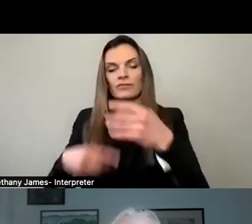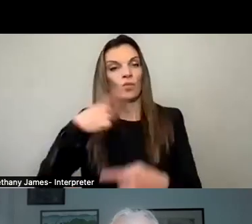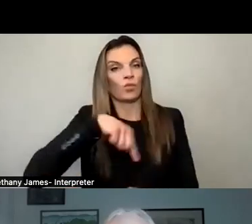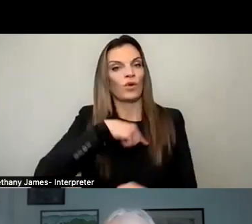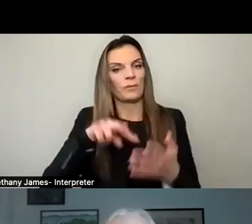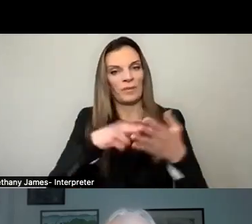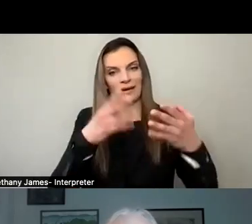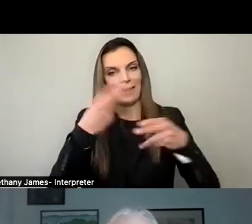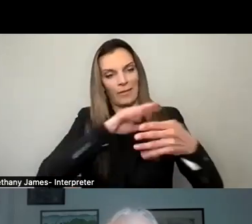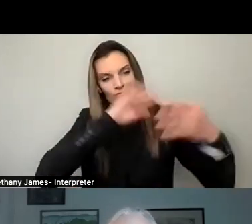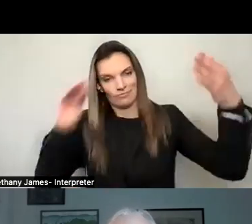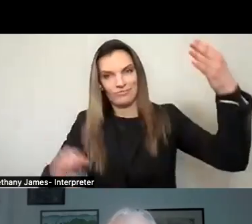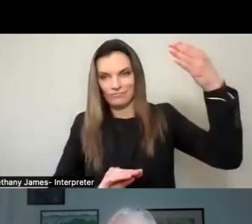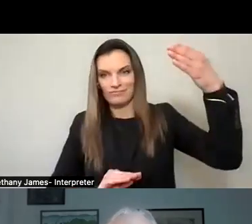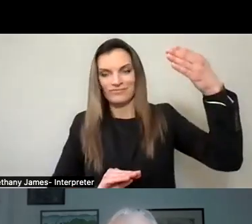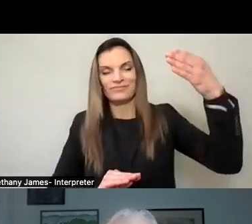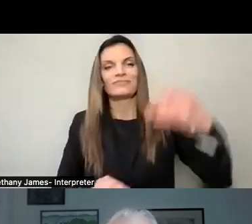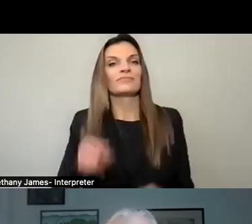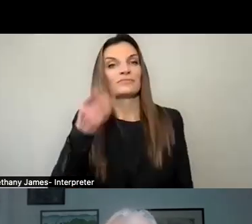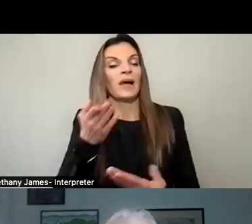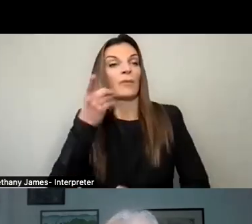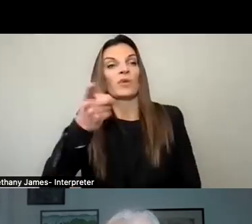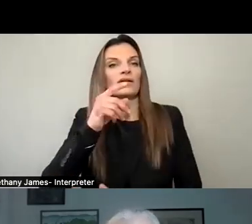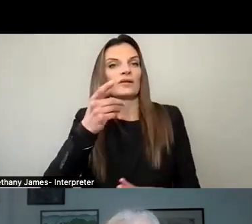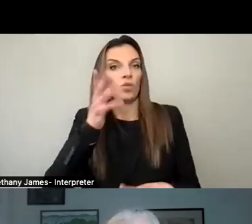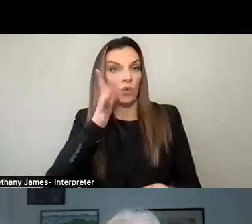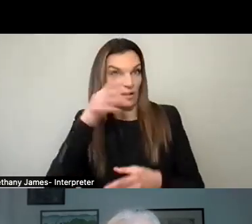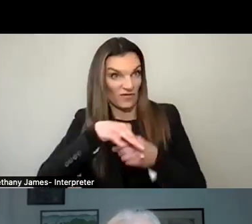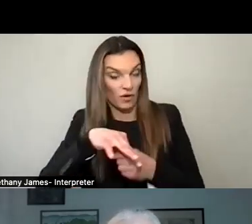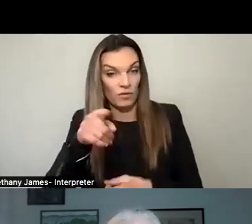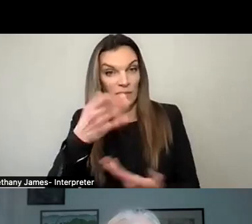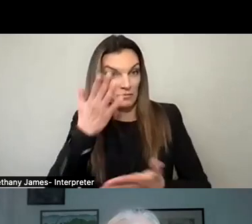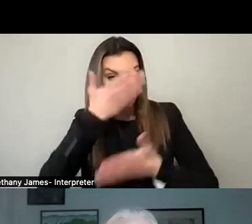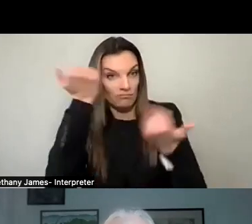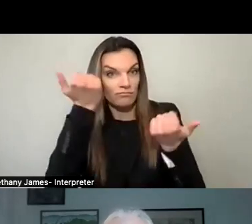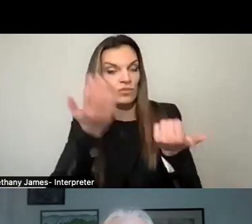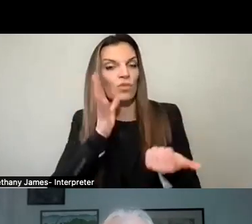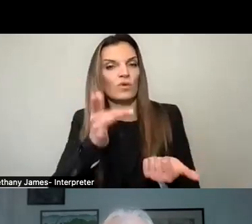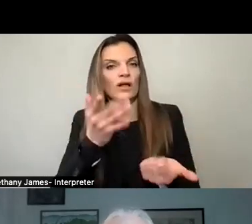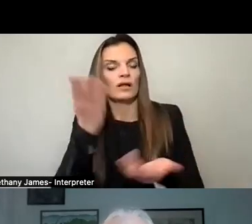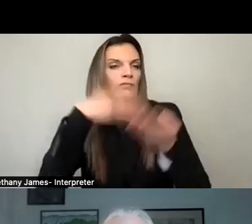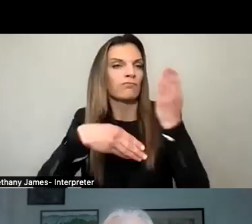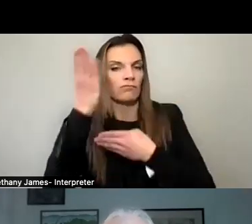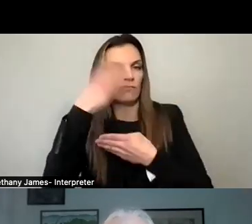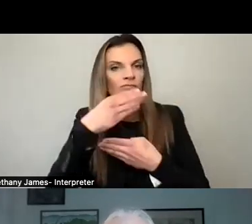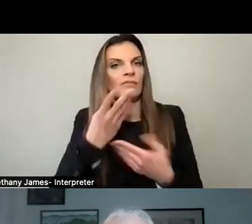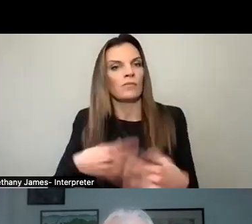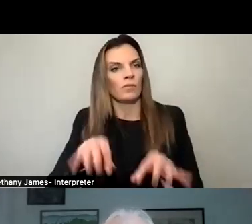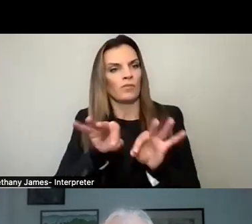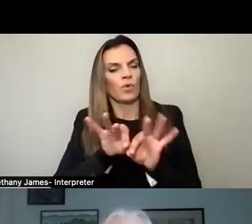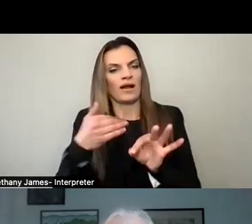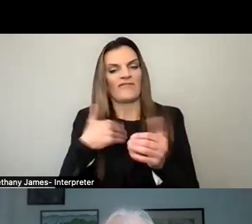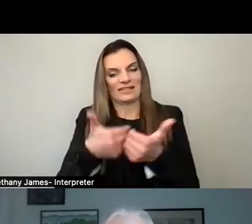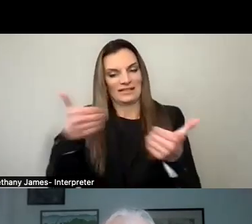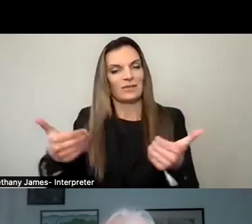after everything else. Are they even going to remember to vote for us when they get that far down? And I think in addition to that,